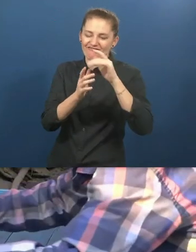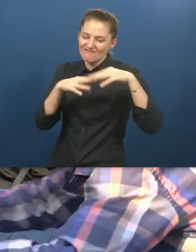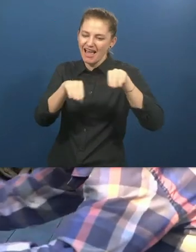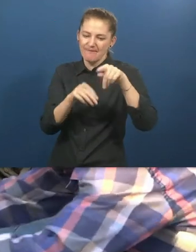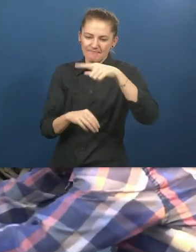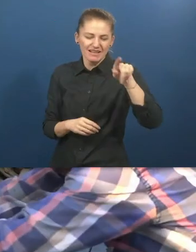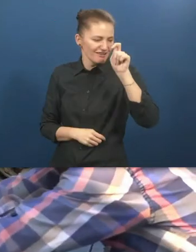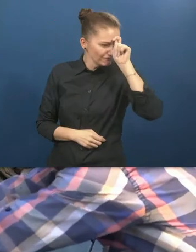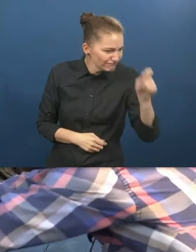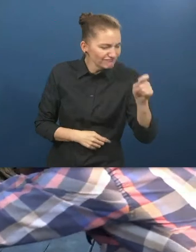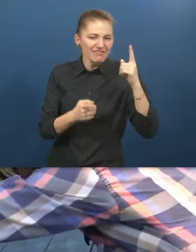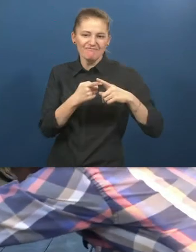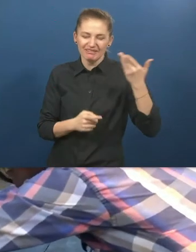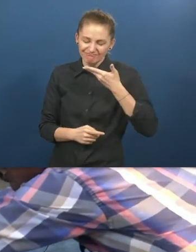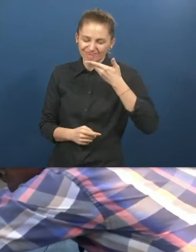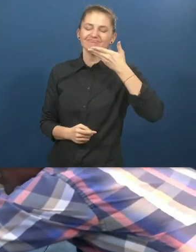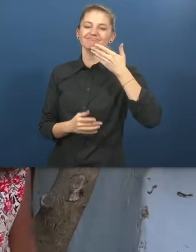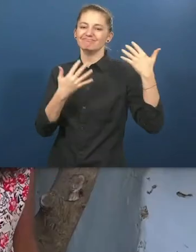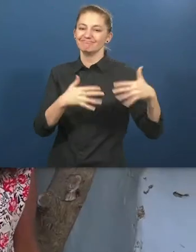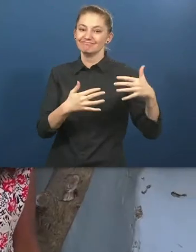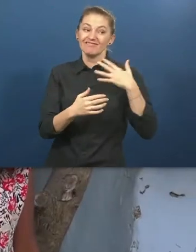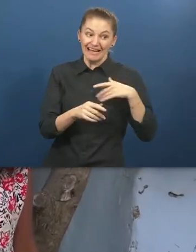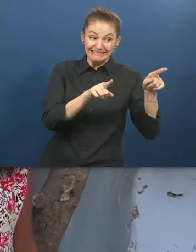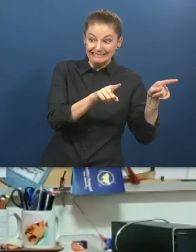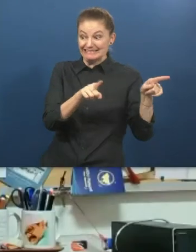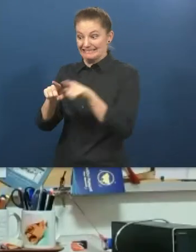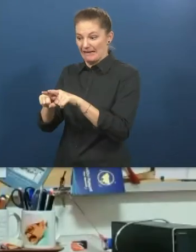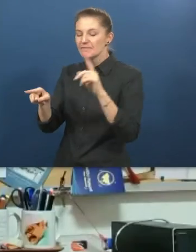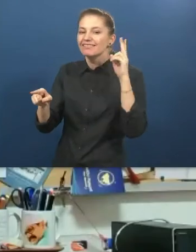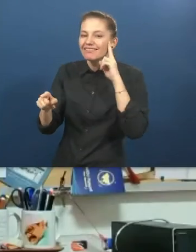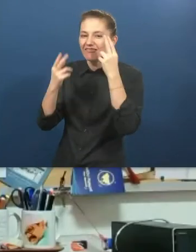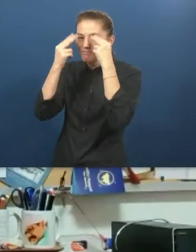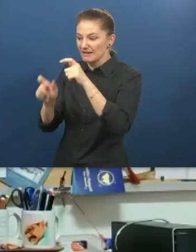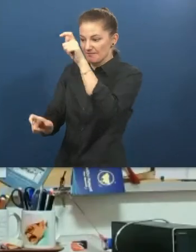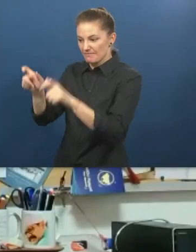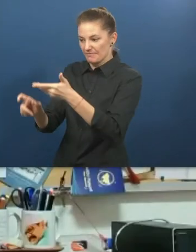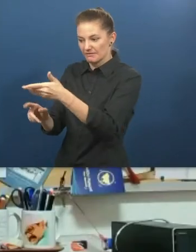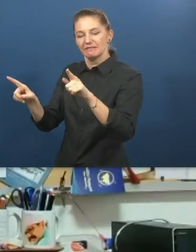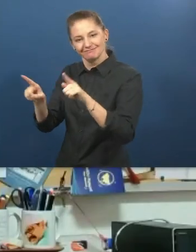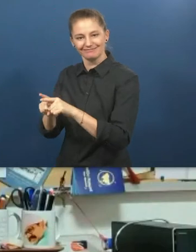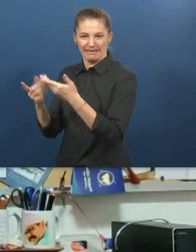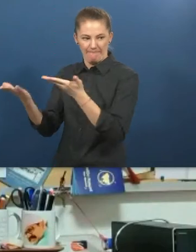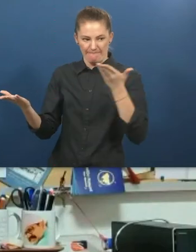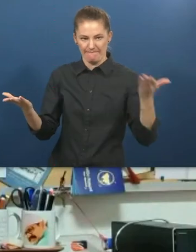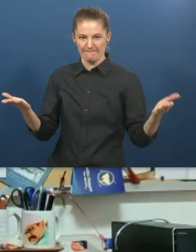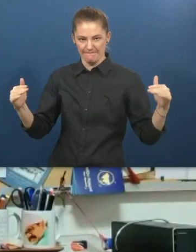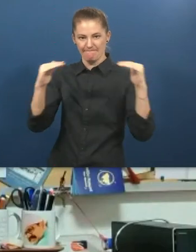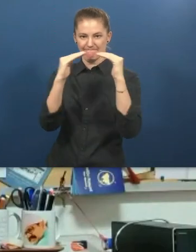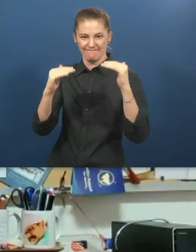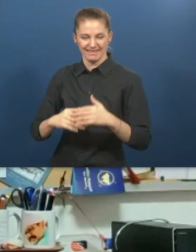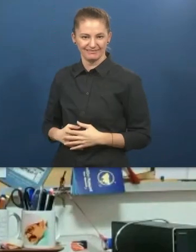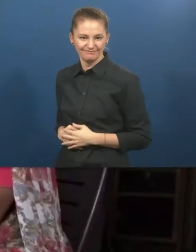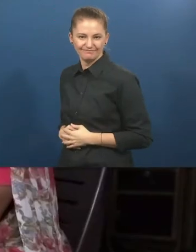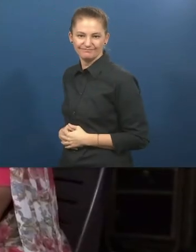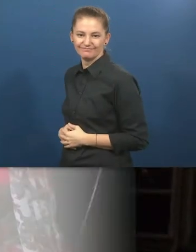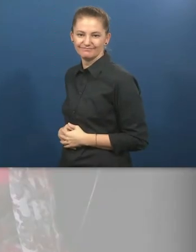contributes in the family income is respected and seen with dignity. We want the same thing for deaf-blind